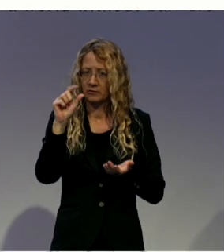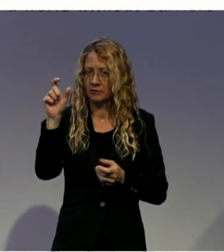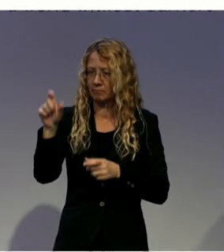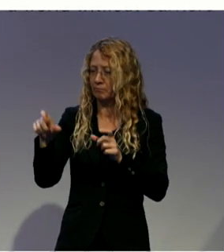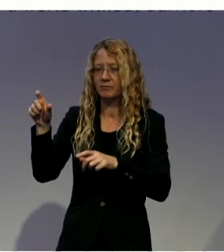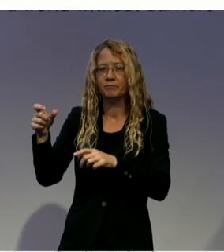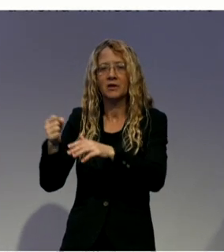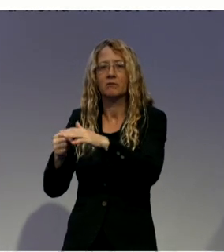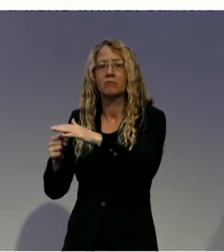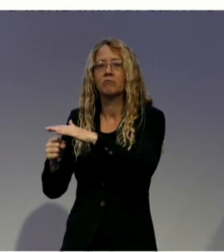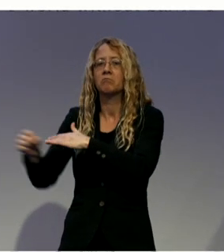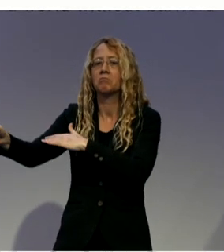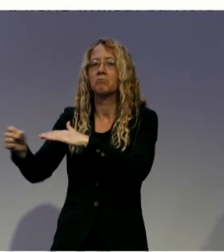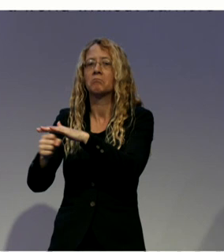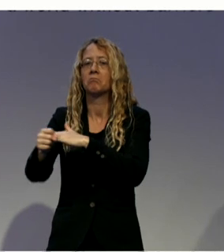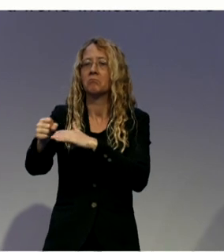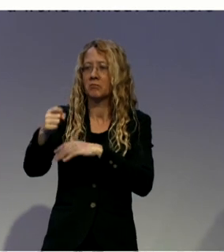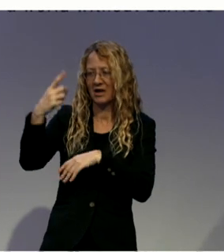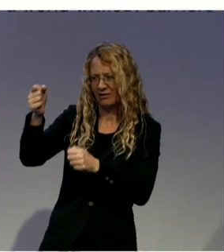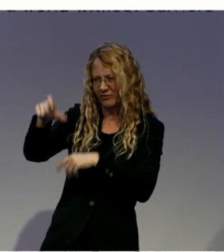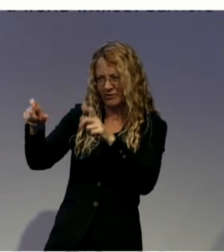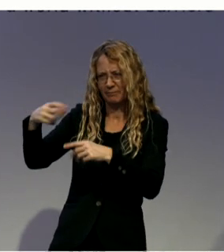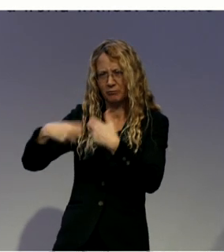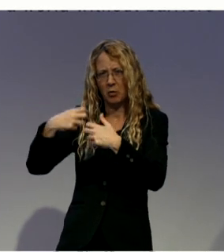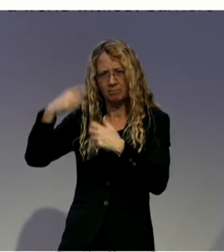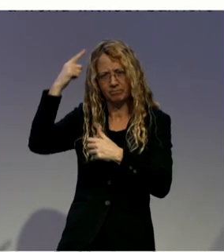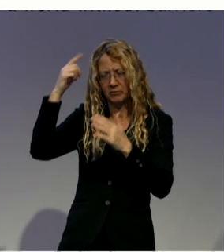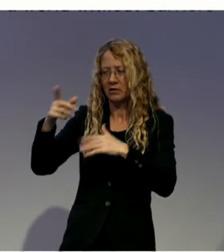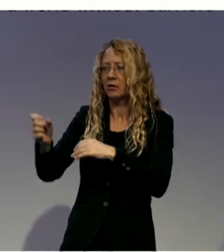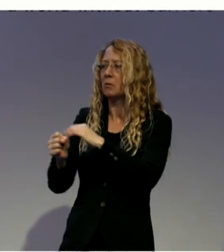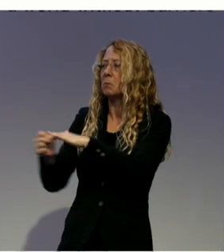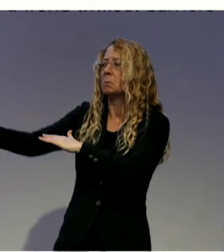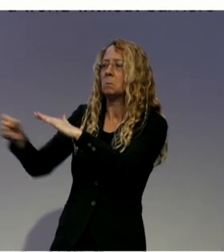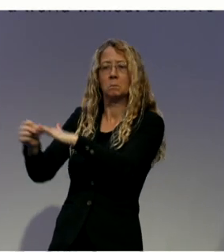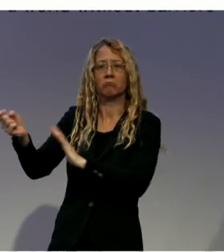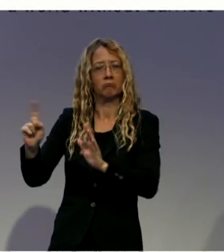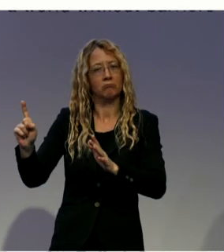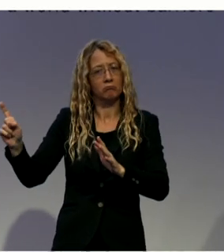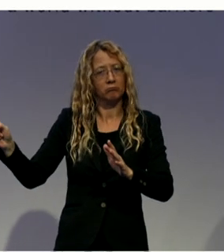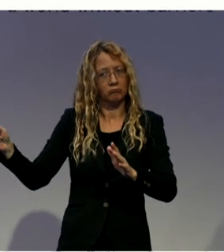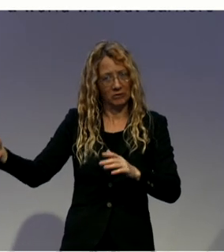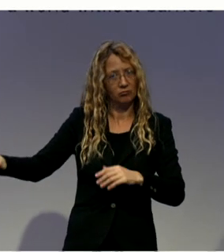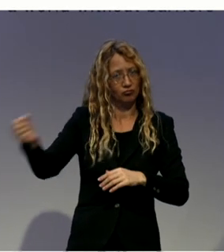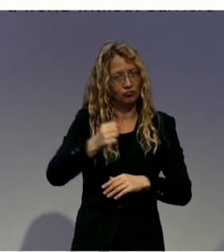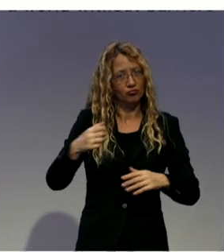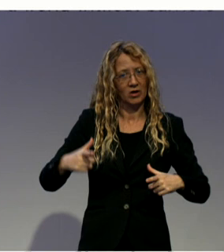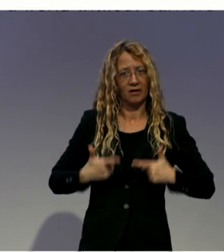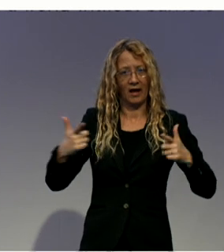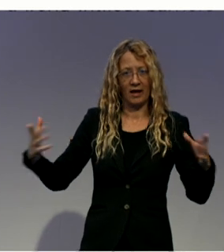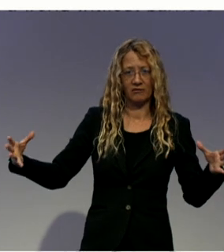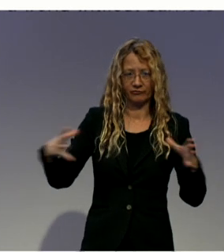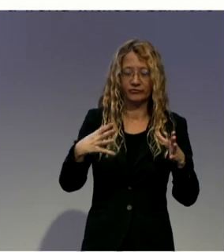engagement of the person with psychosocial disabilities to the community based centers. Our last